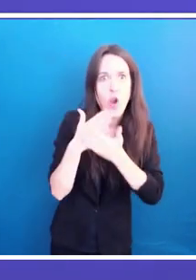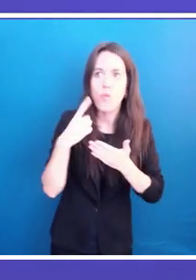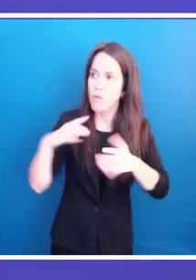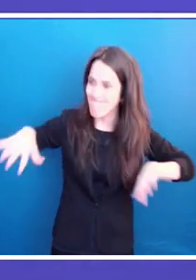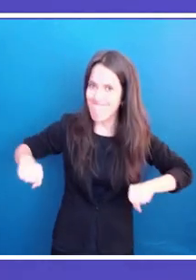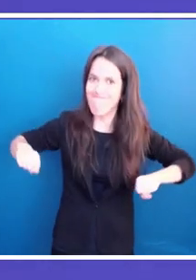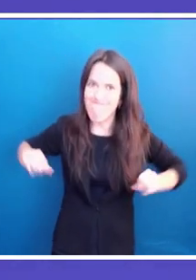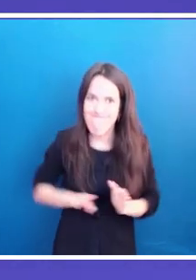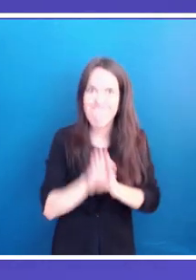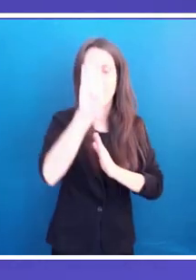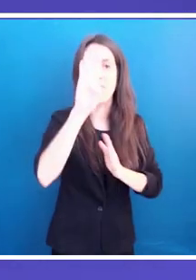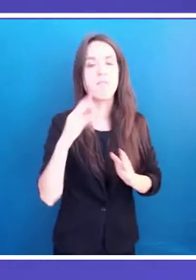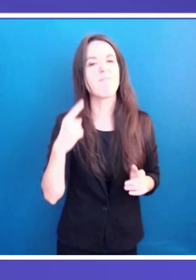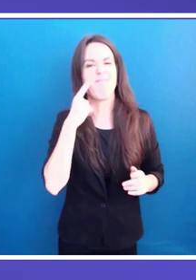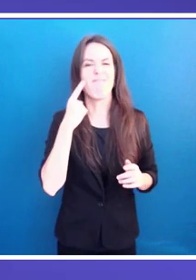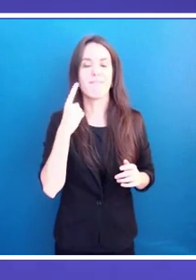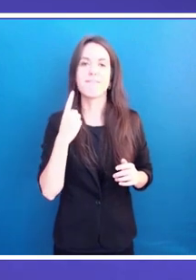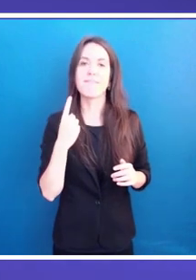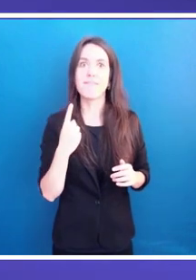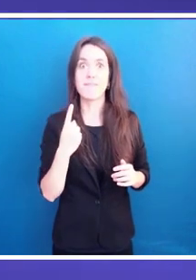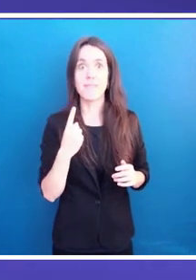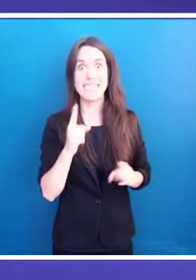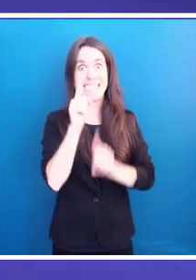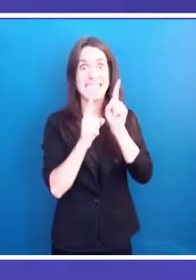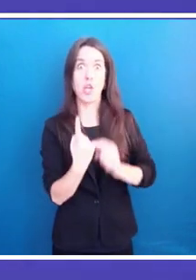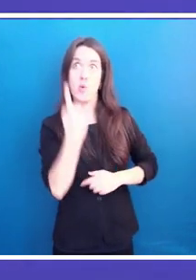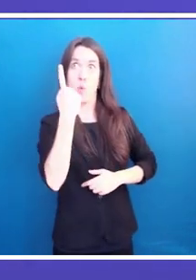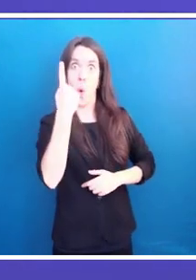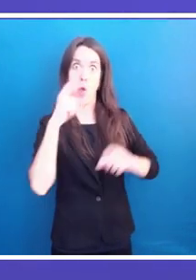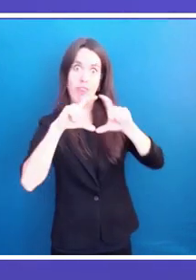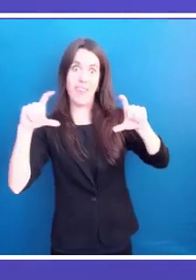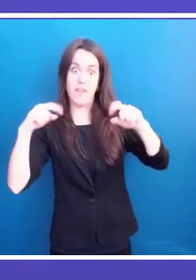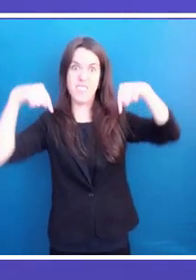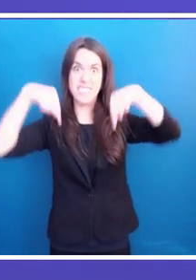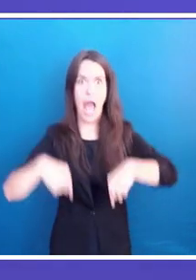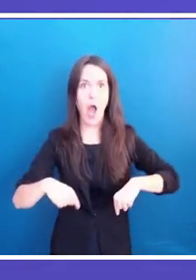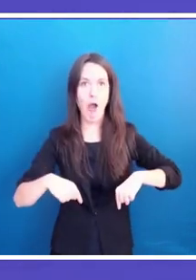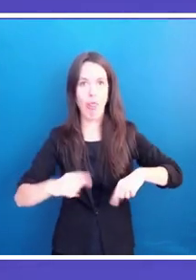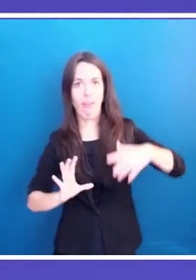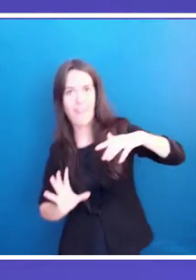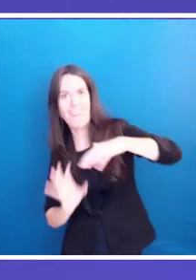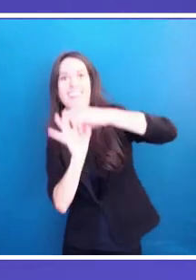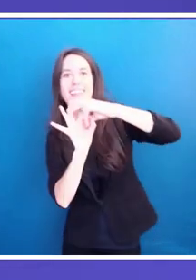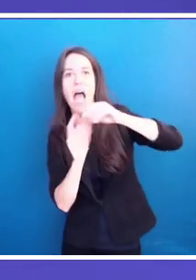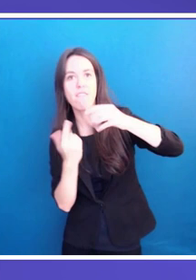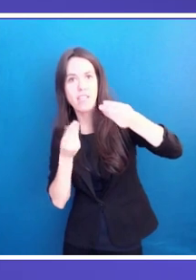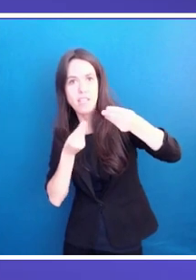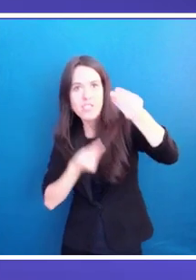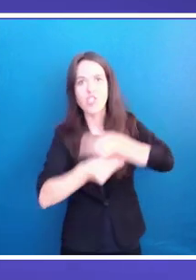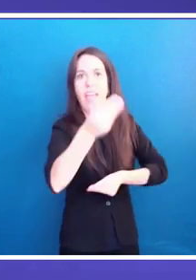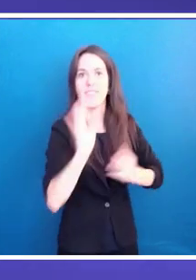the north and the south banks of the Mediterranean have collaborated and exchanged solutions,